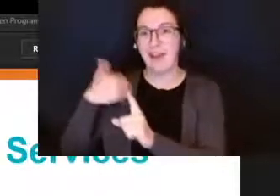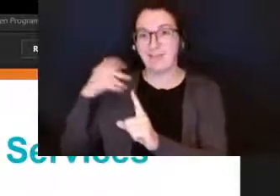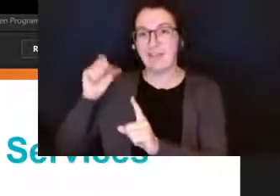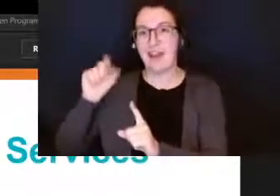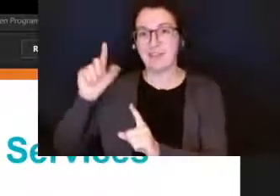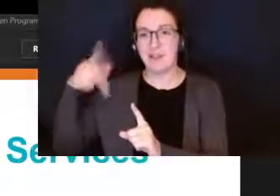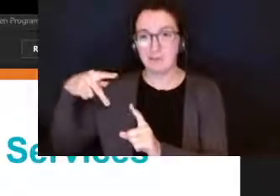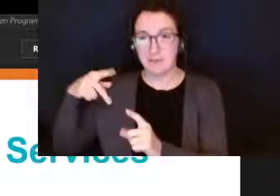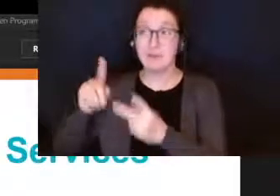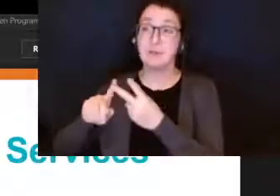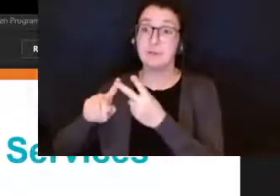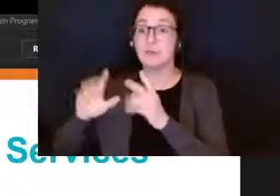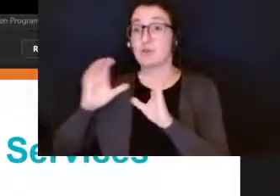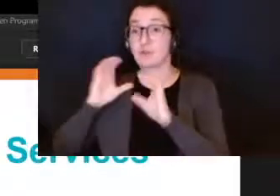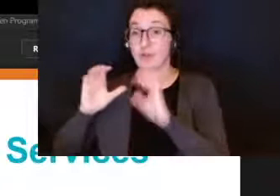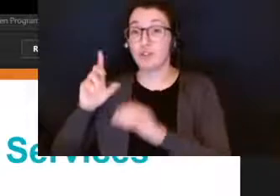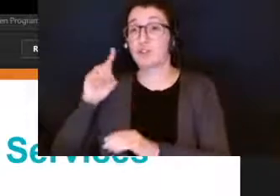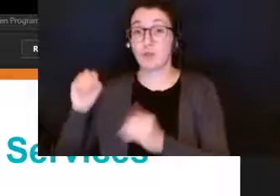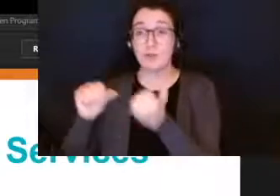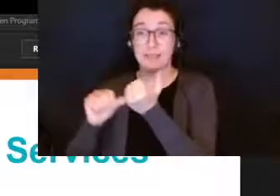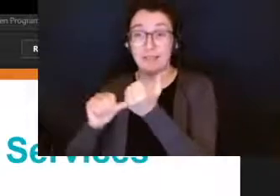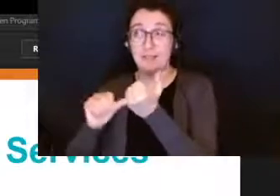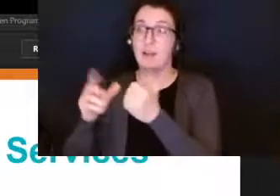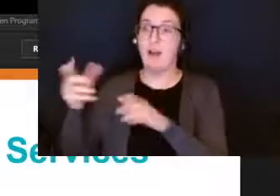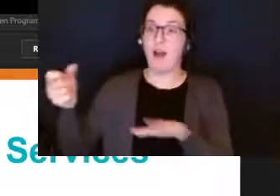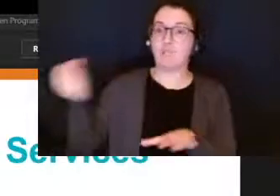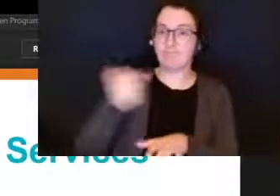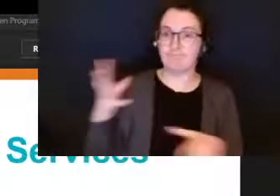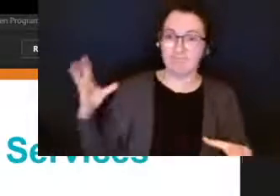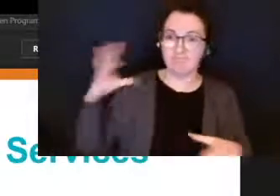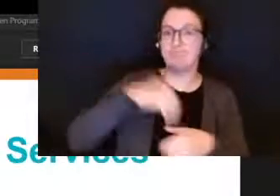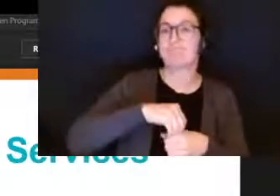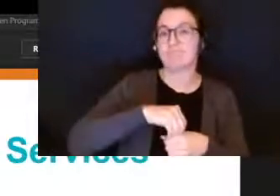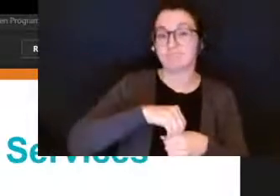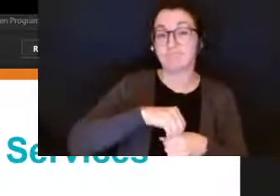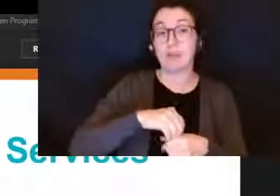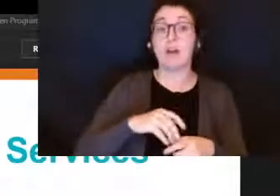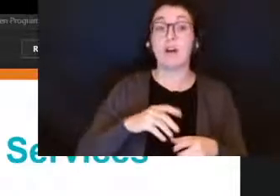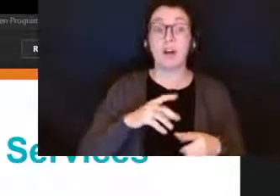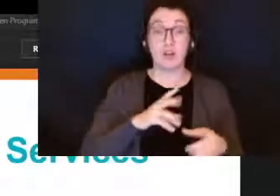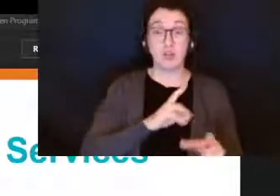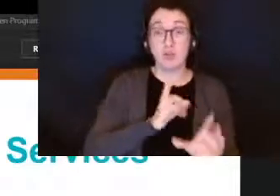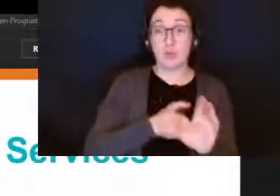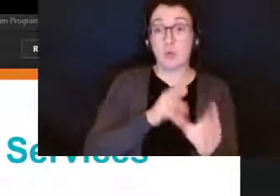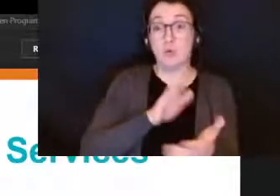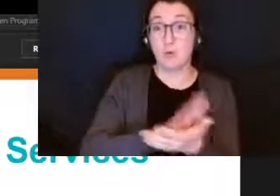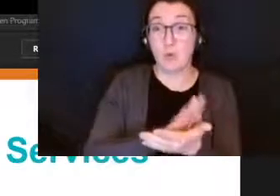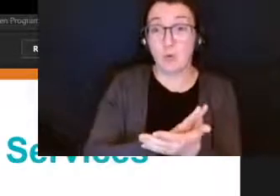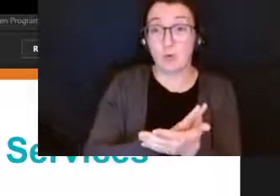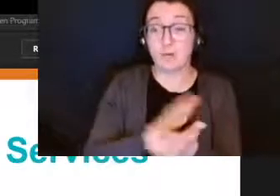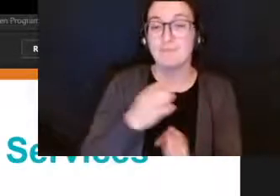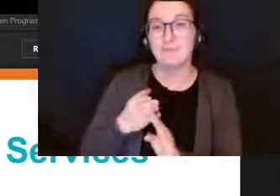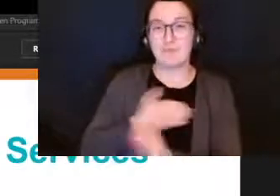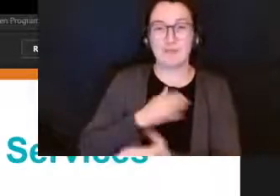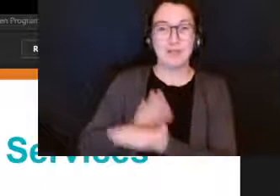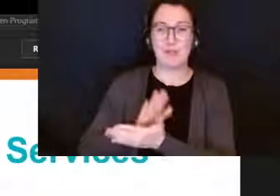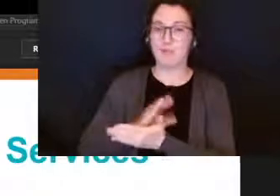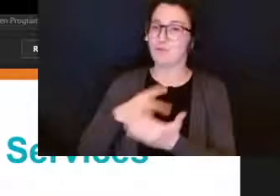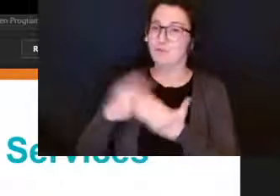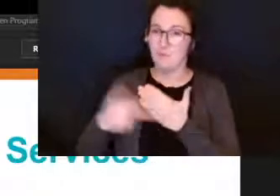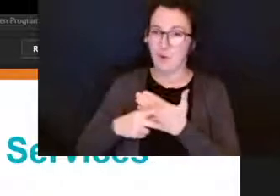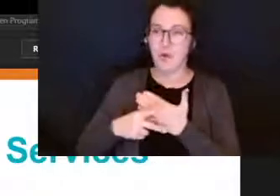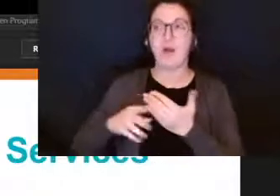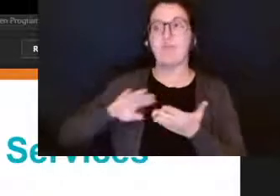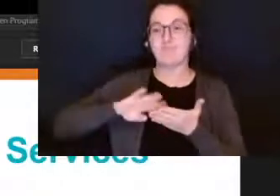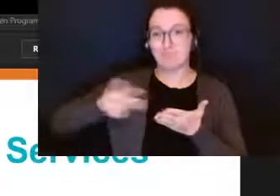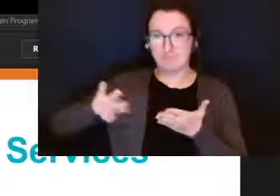once children start school they are discharged from the preschool program and a report is sent with parent consent